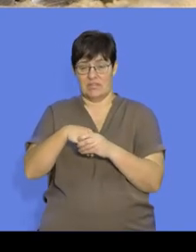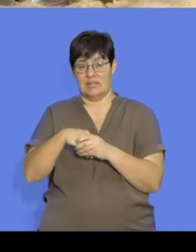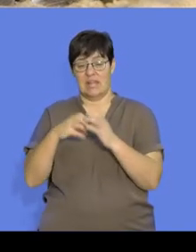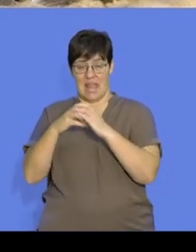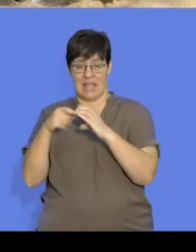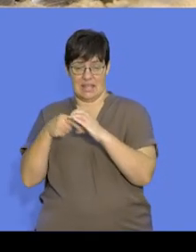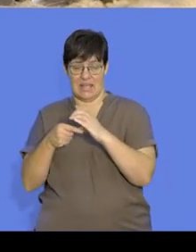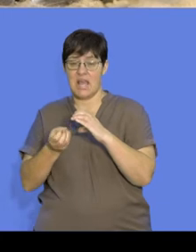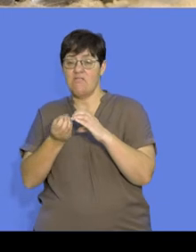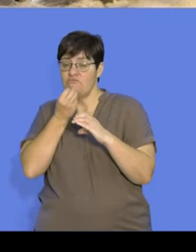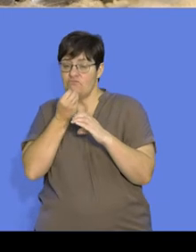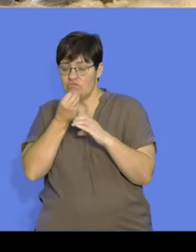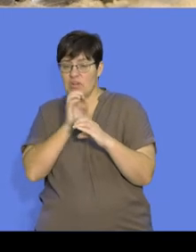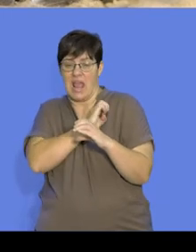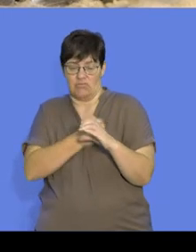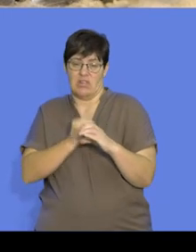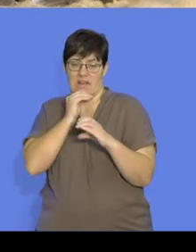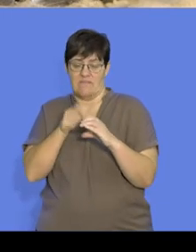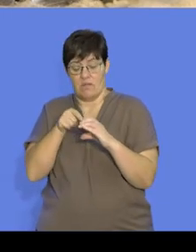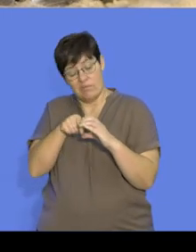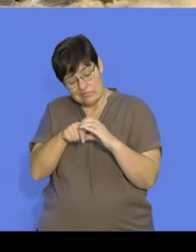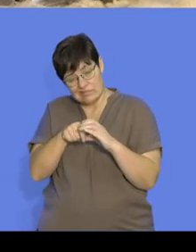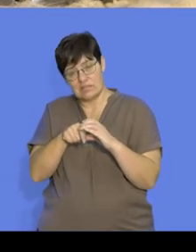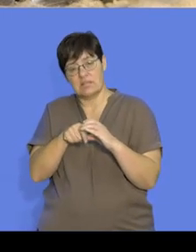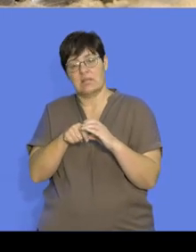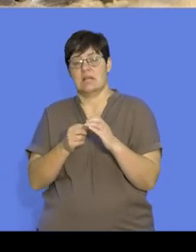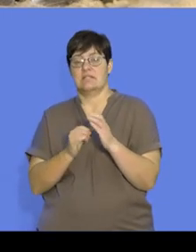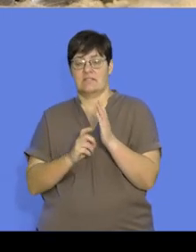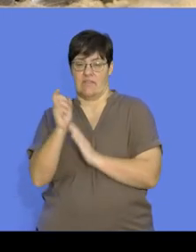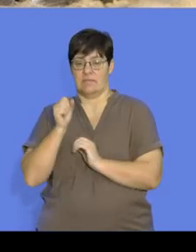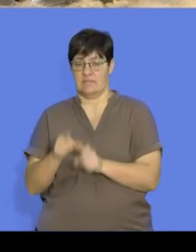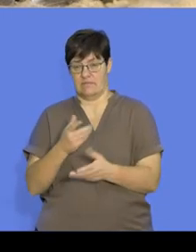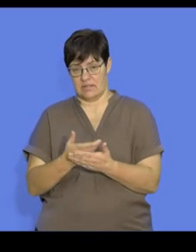which are sufficient for the embryo to develop independently in.